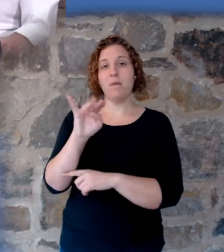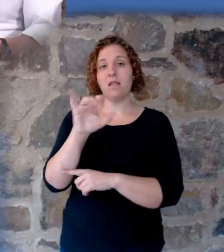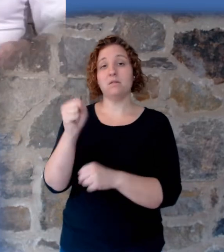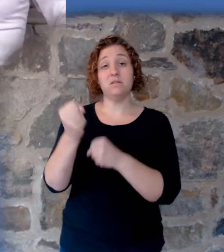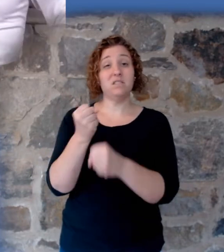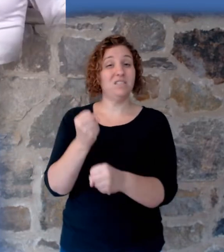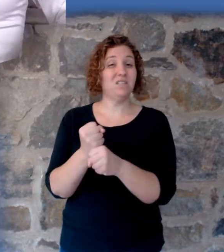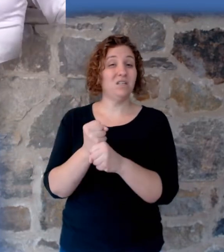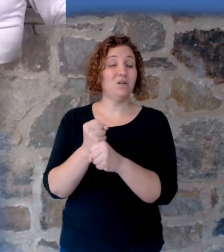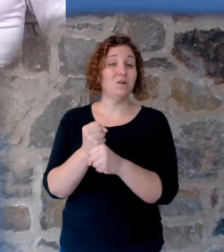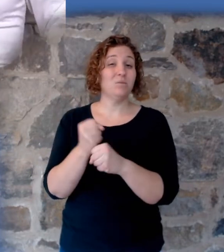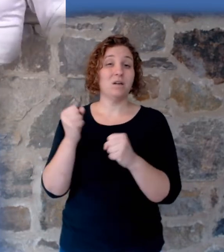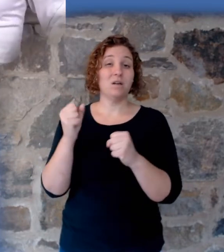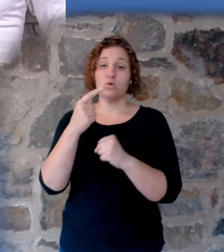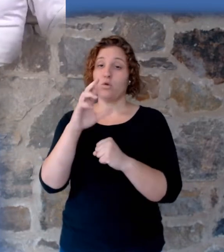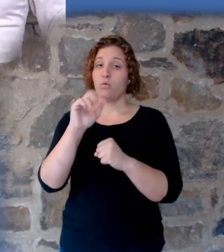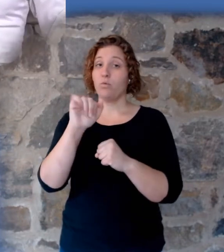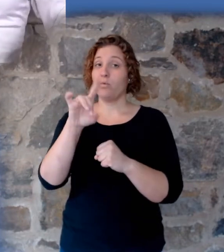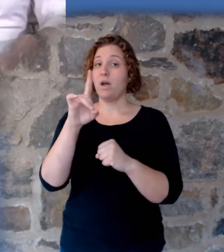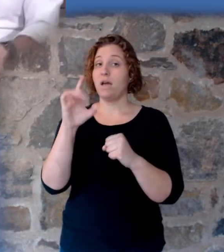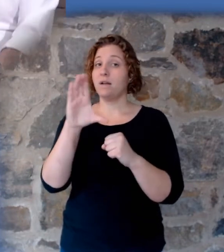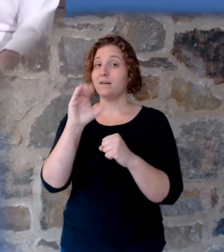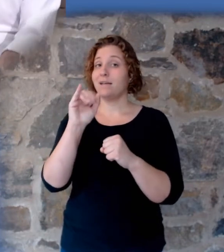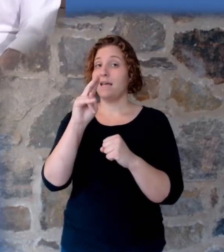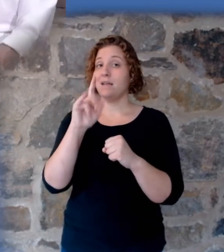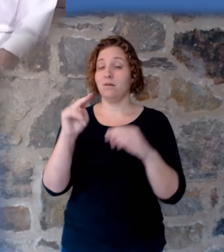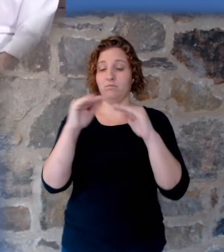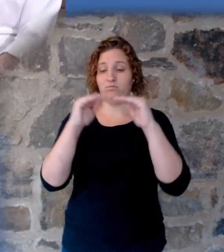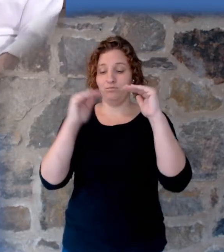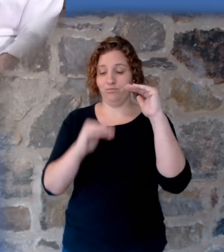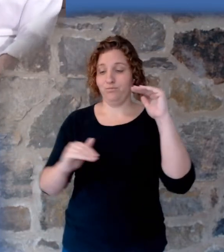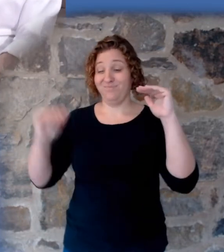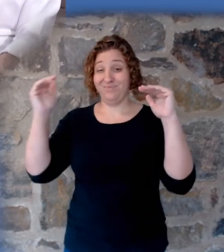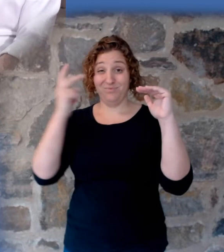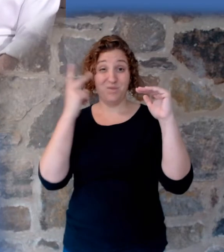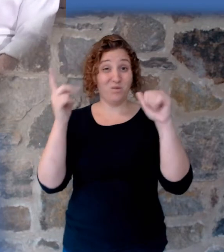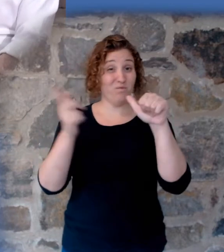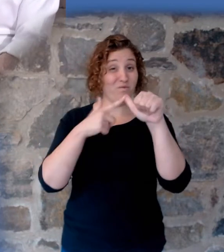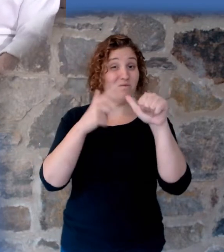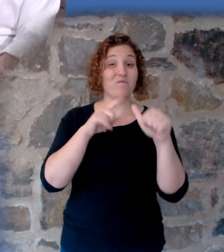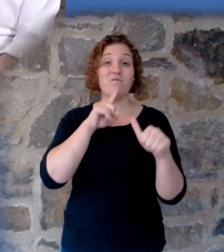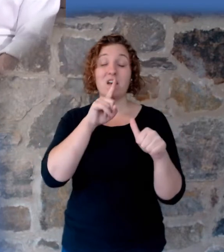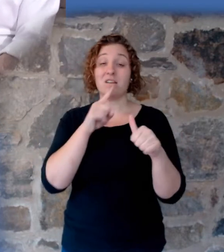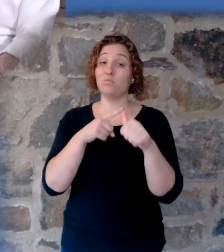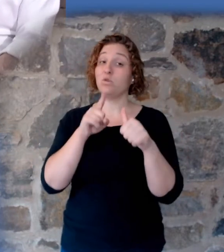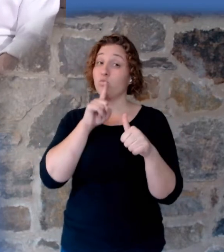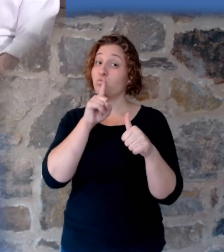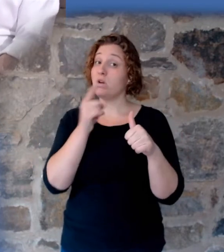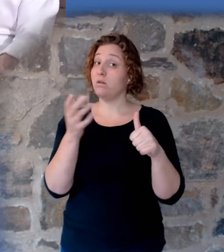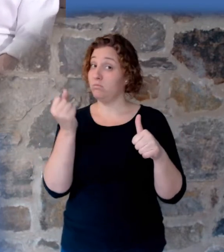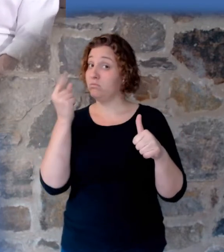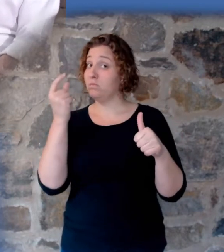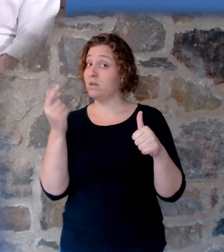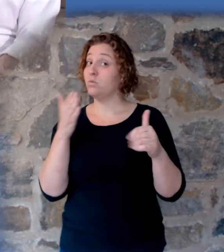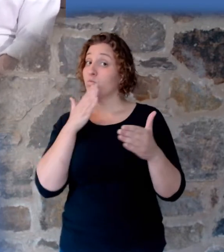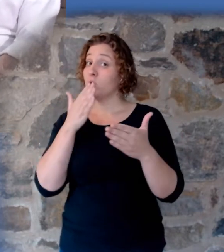Well, let's go with the facts. Number one, Grand Canyon exists. Everybody okay with that fact? Any Canyon deniers?